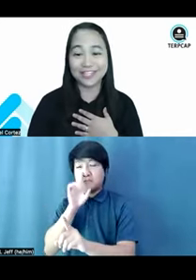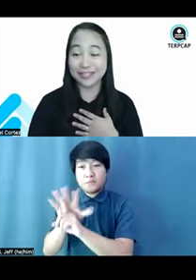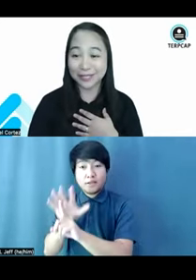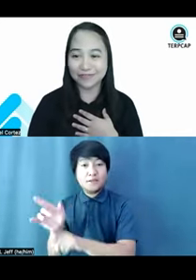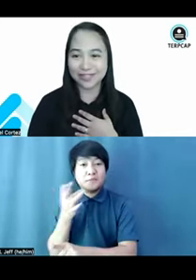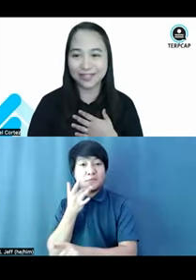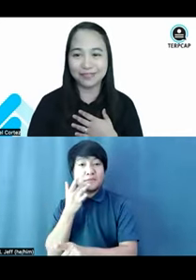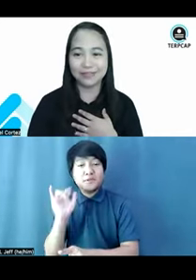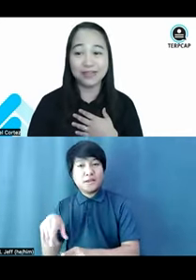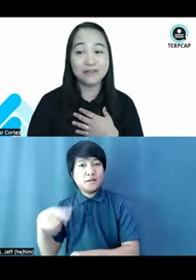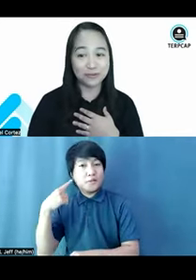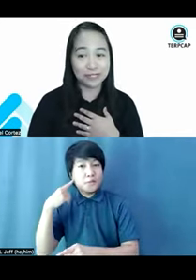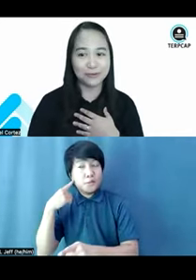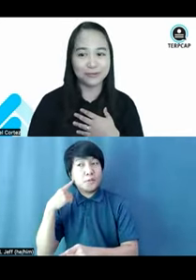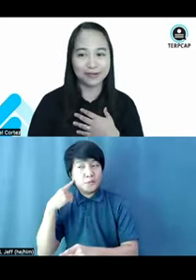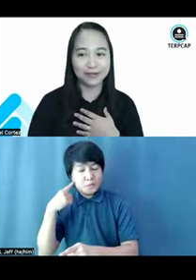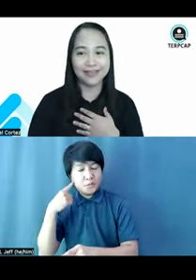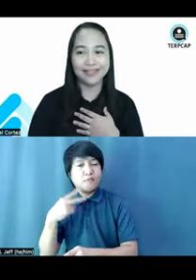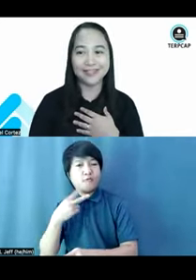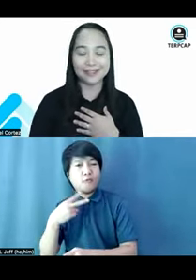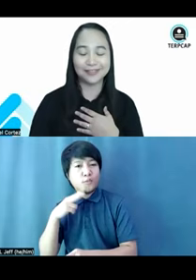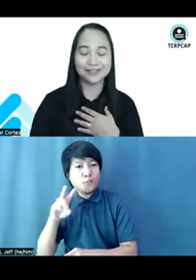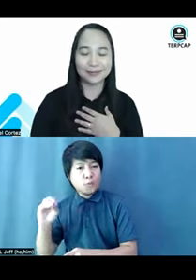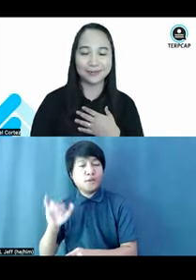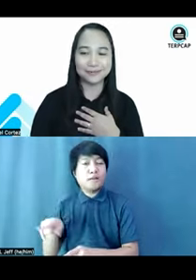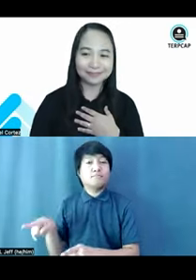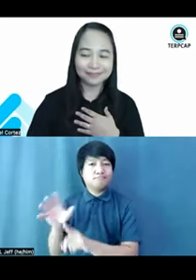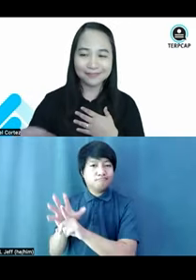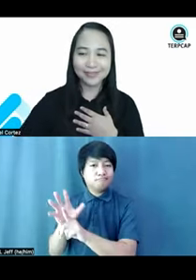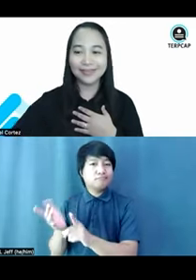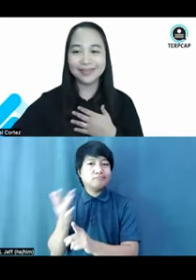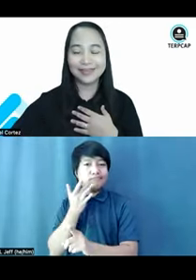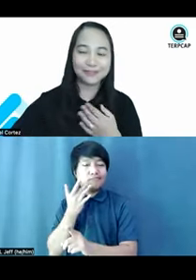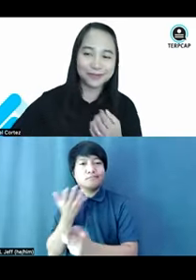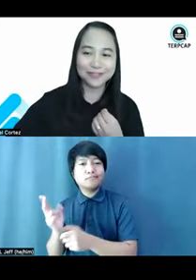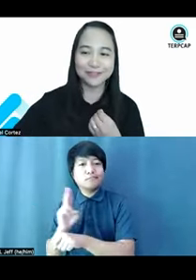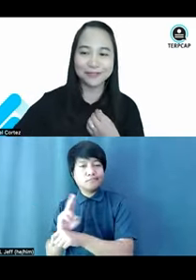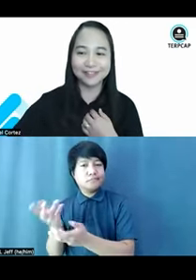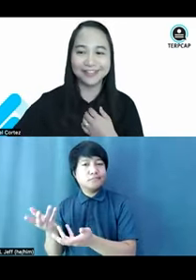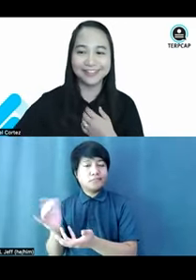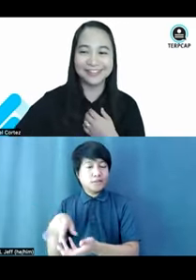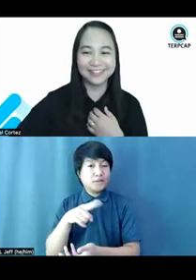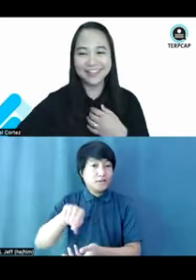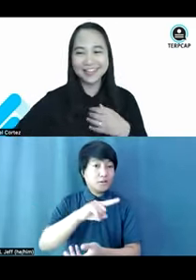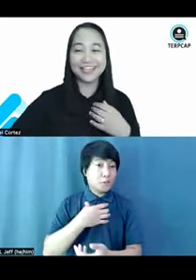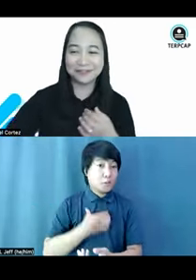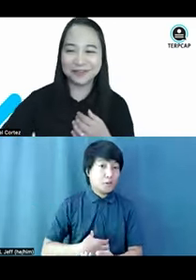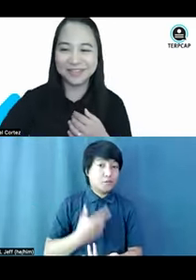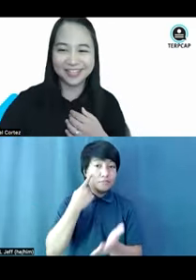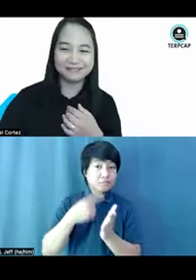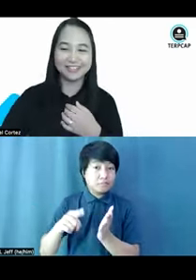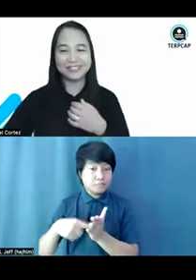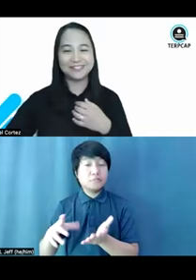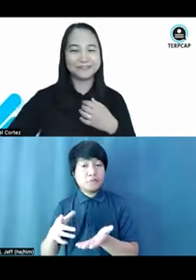initiatives and even voice over initiatives. So, if you wish to hear